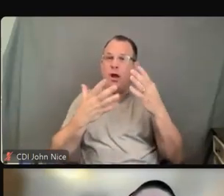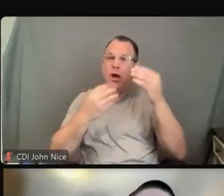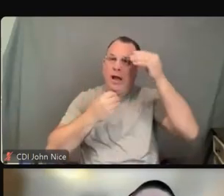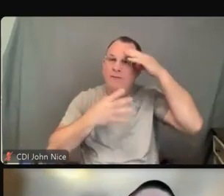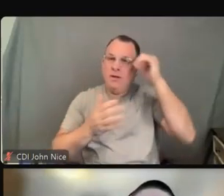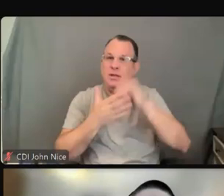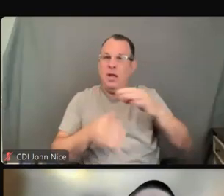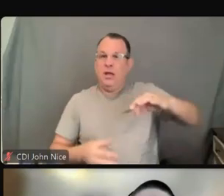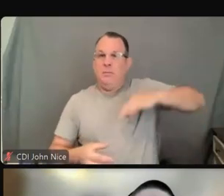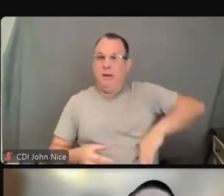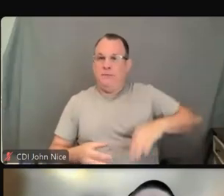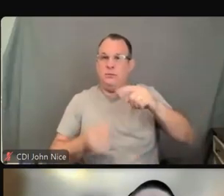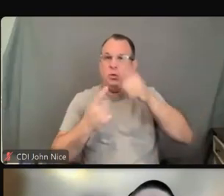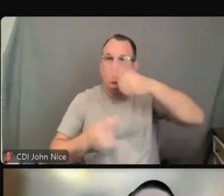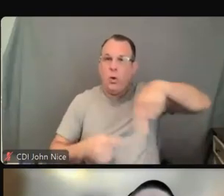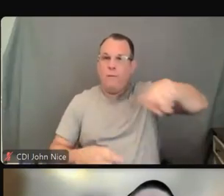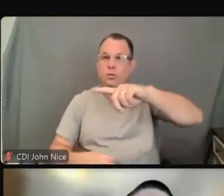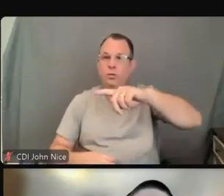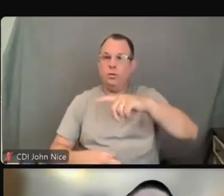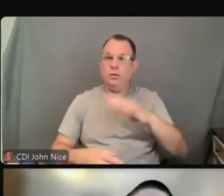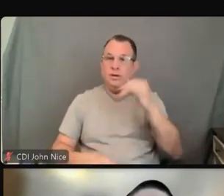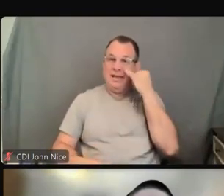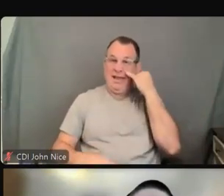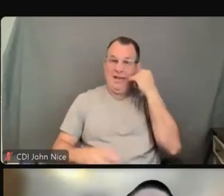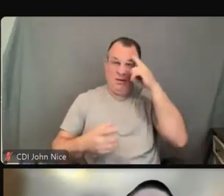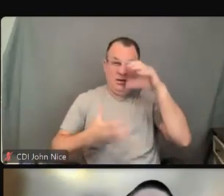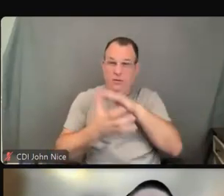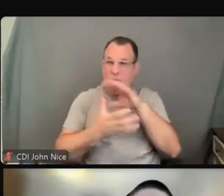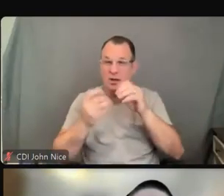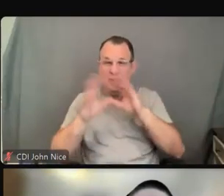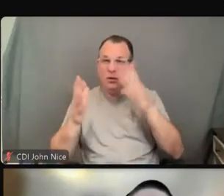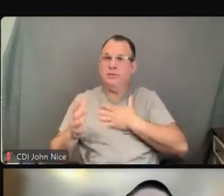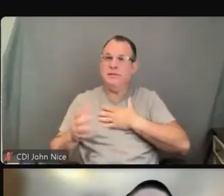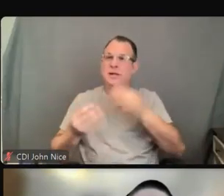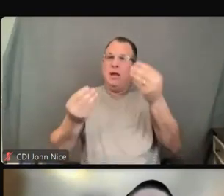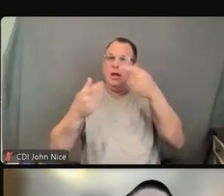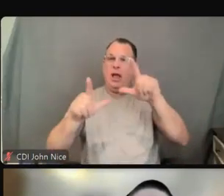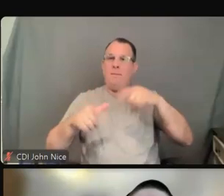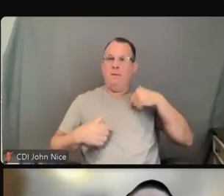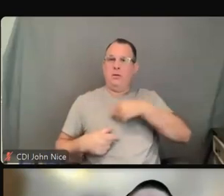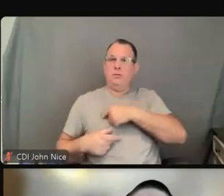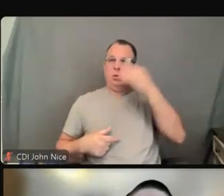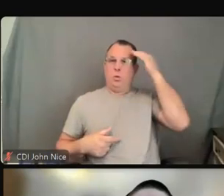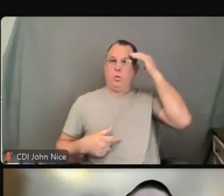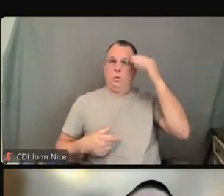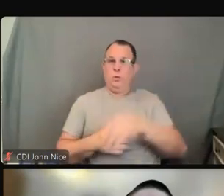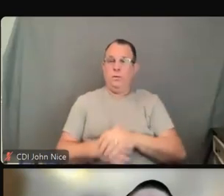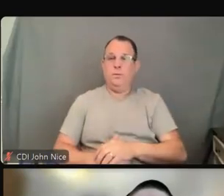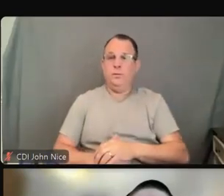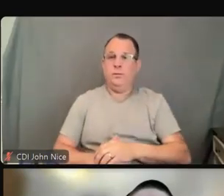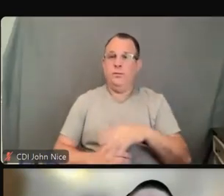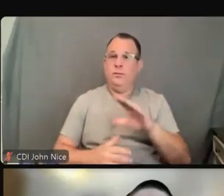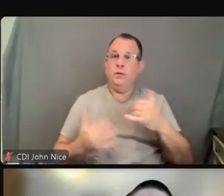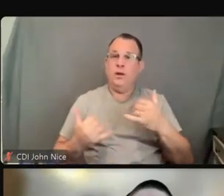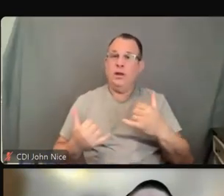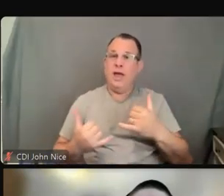clear at some point, please let us know. So we're going to talk about the laws. We're going to talk about how these laws provide protection to